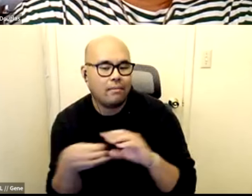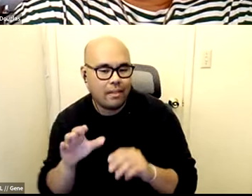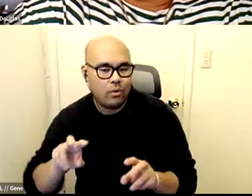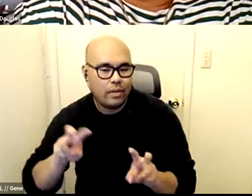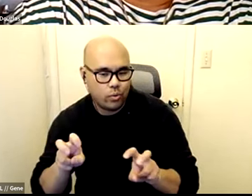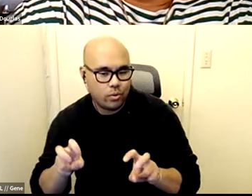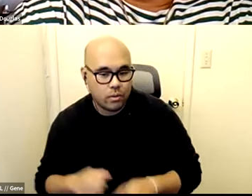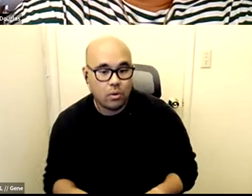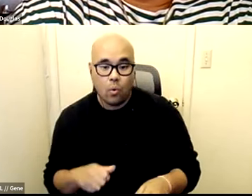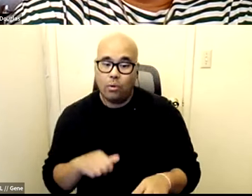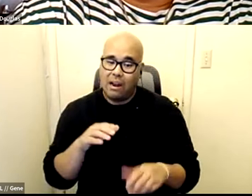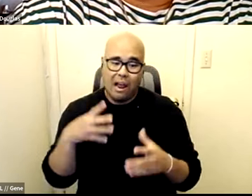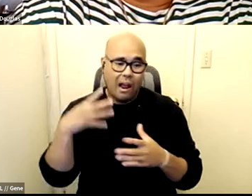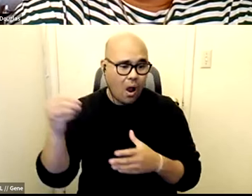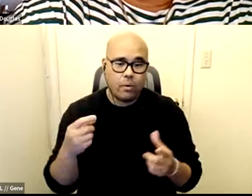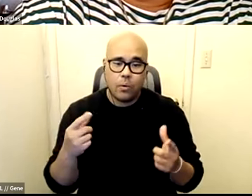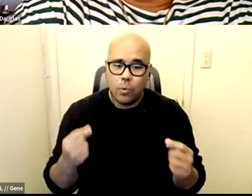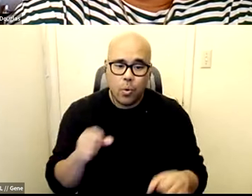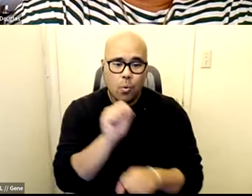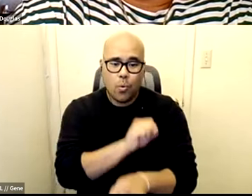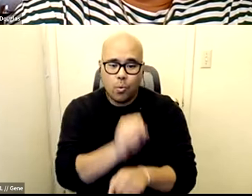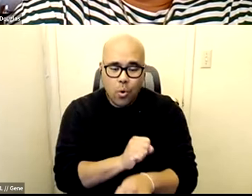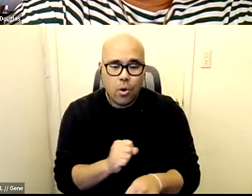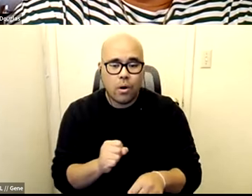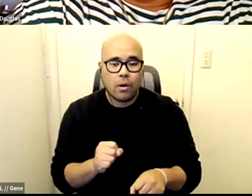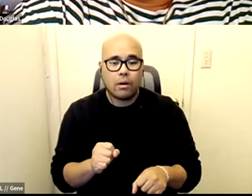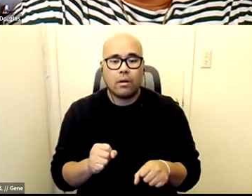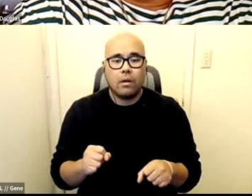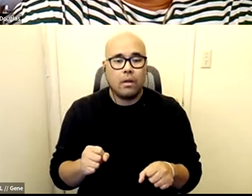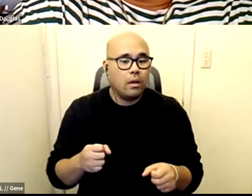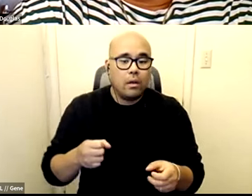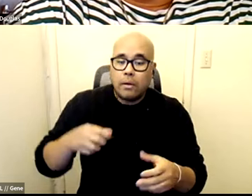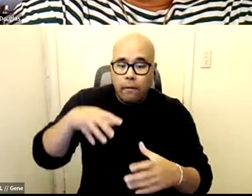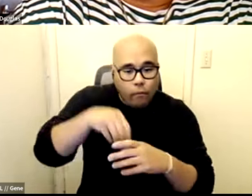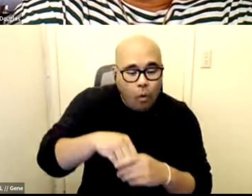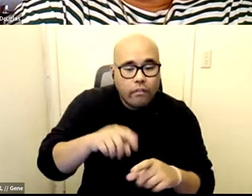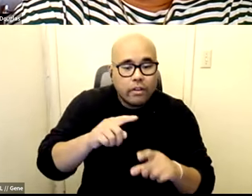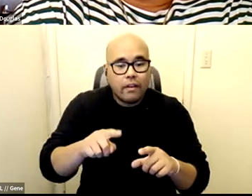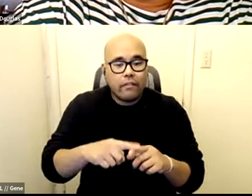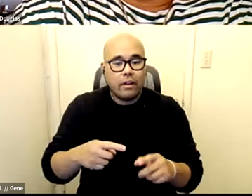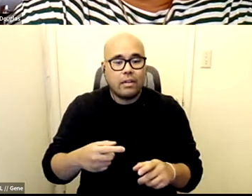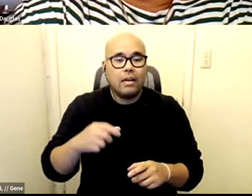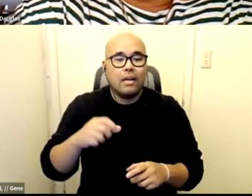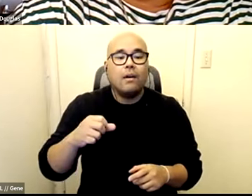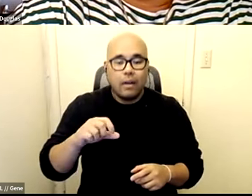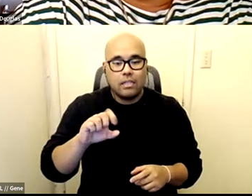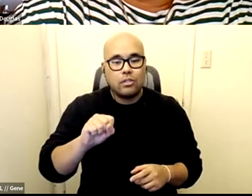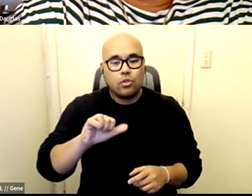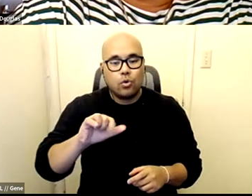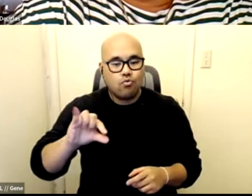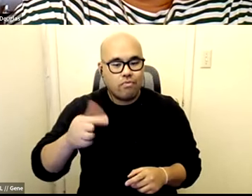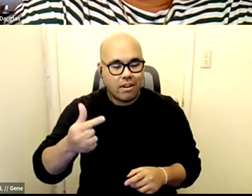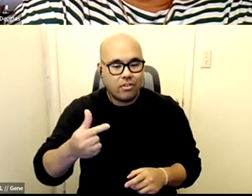we are hitting the streets we are doing outreach outside of syringe exchange programs we are outside of homeless